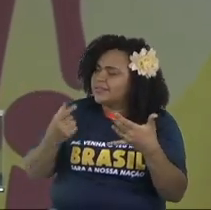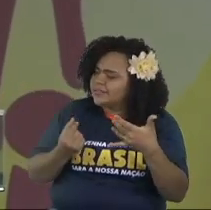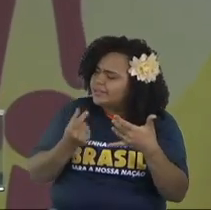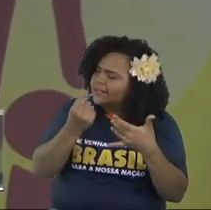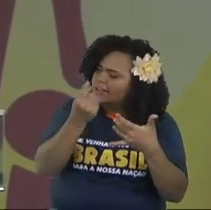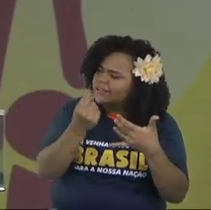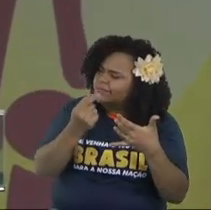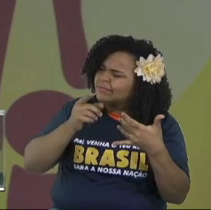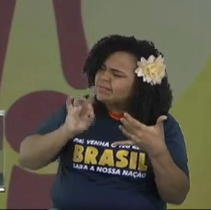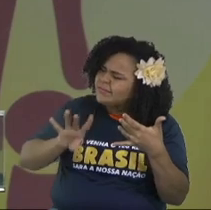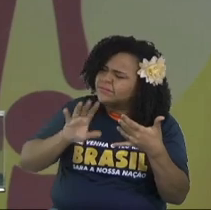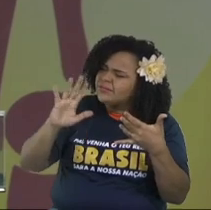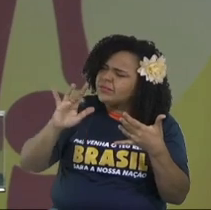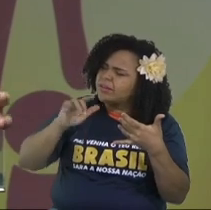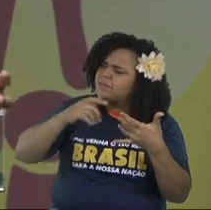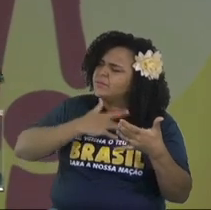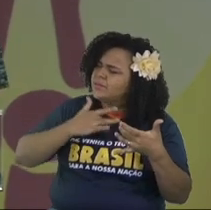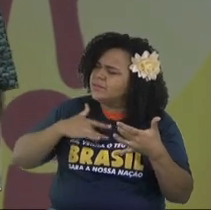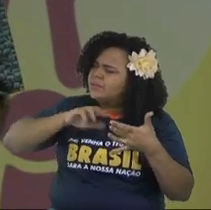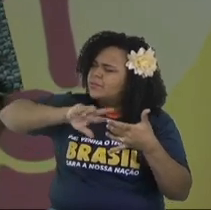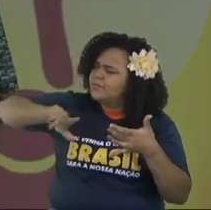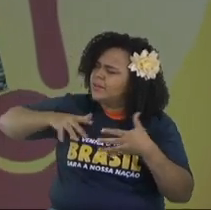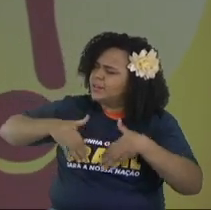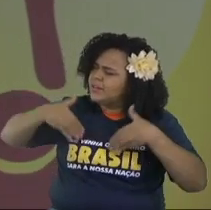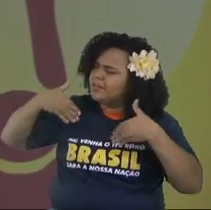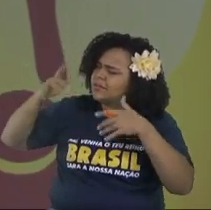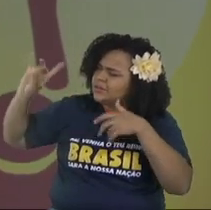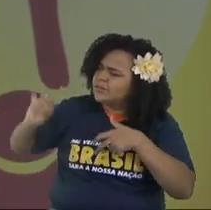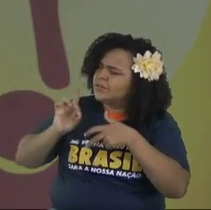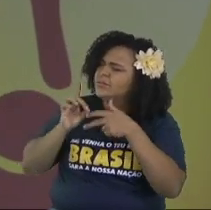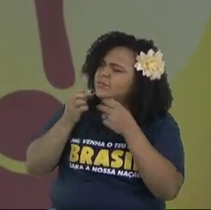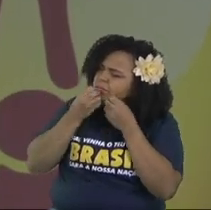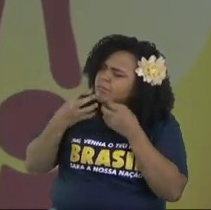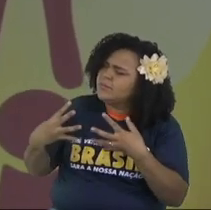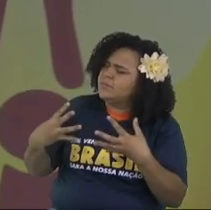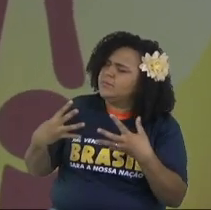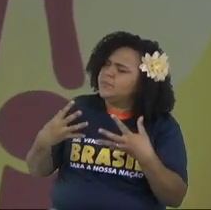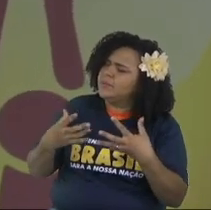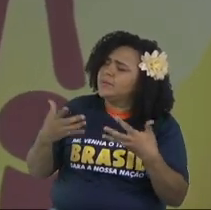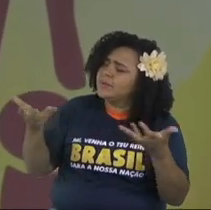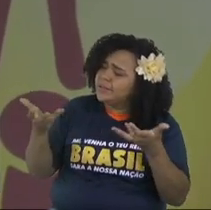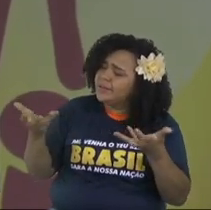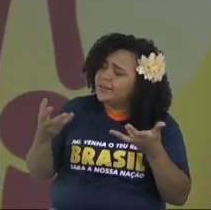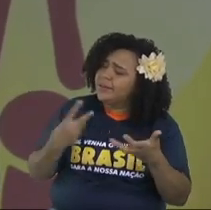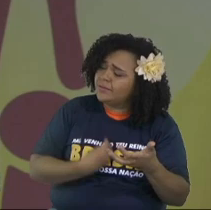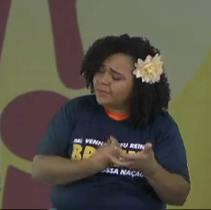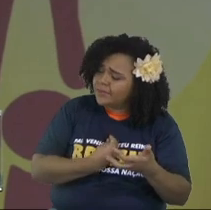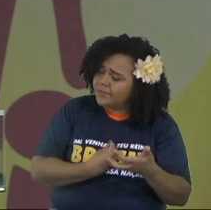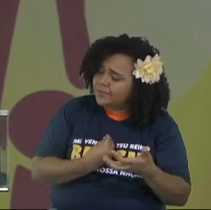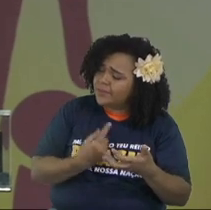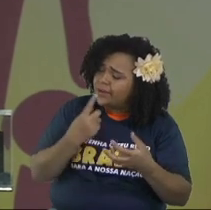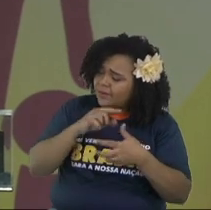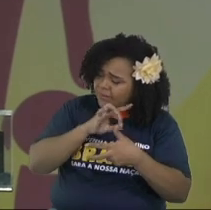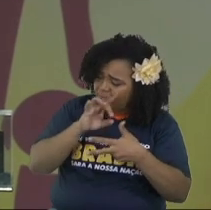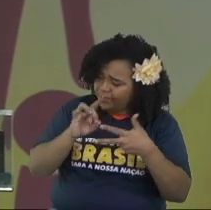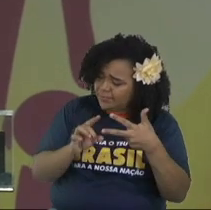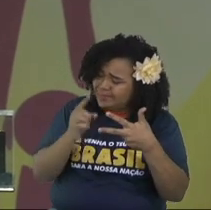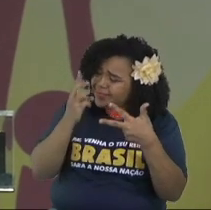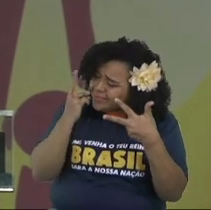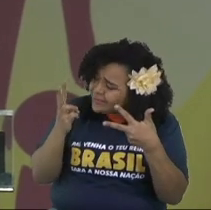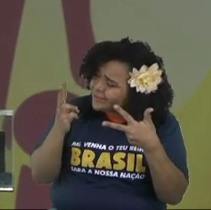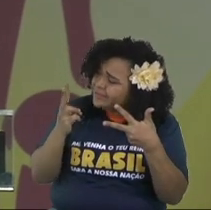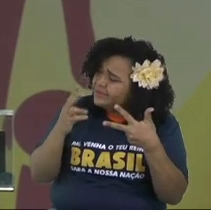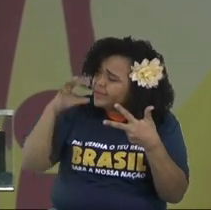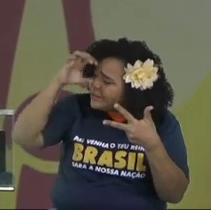and to keep the truly richness help us to live during this week these three